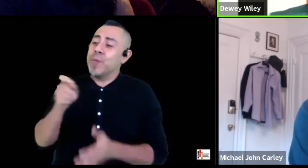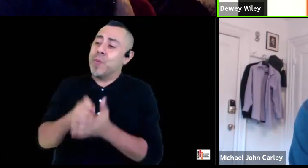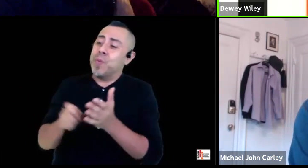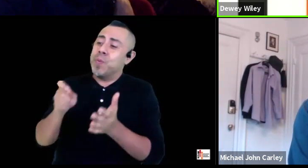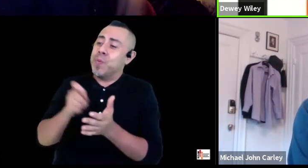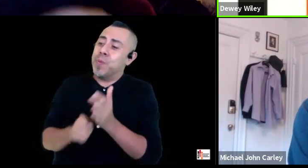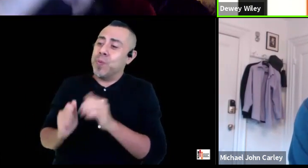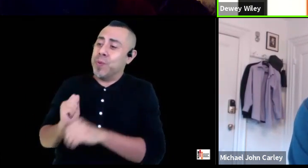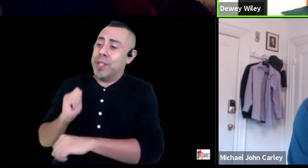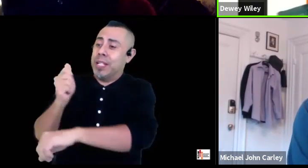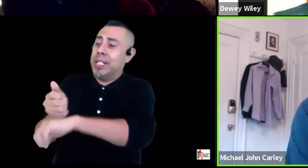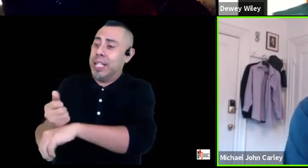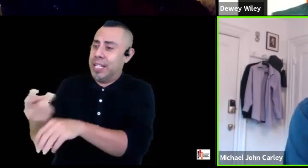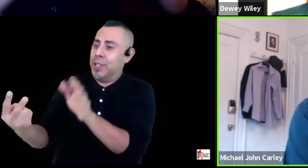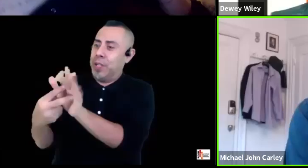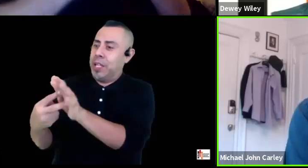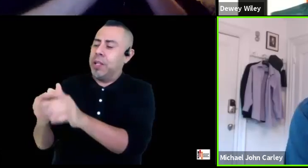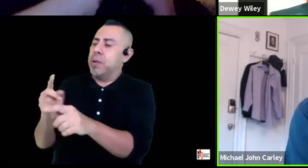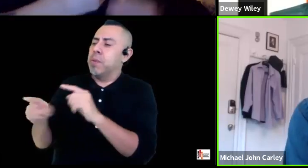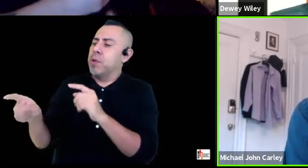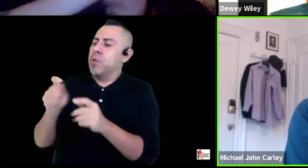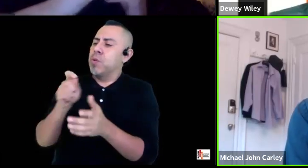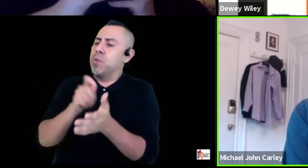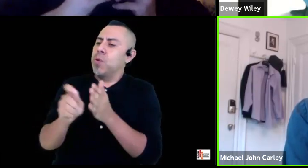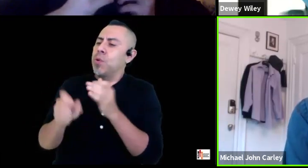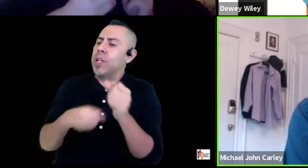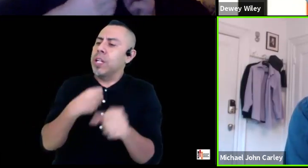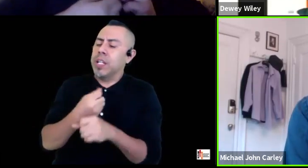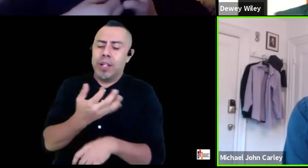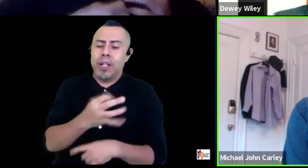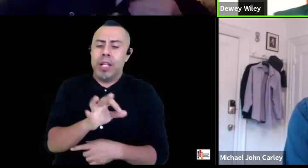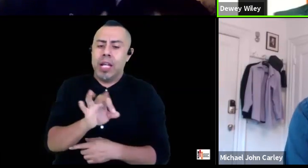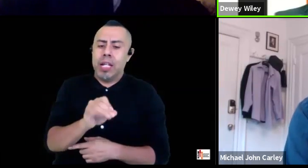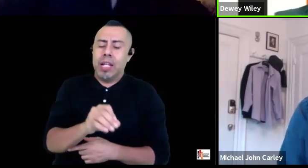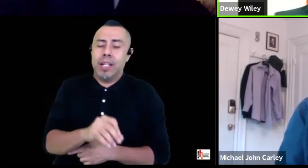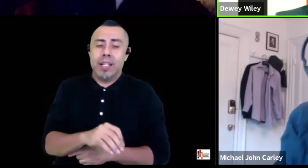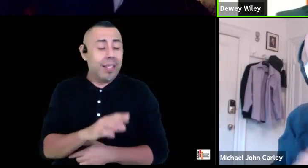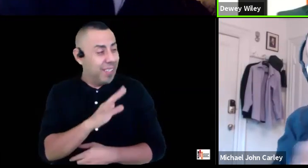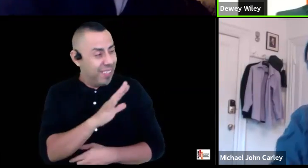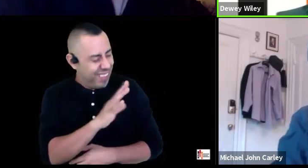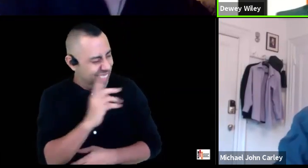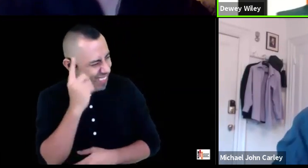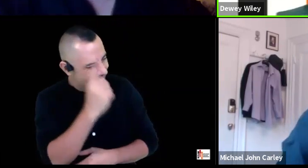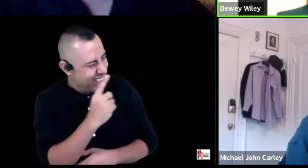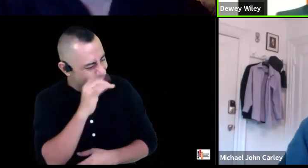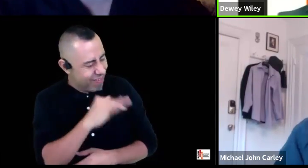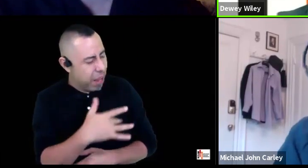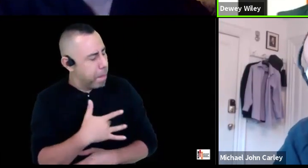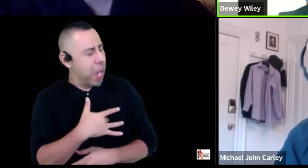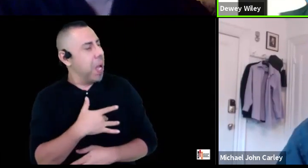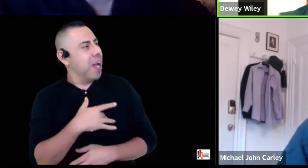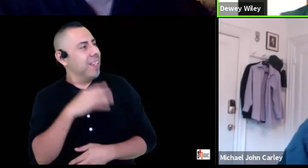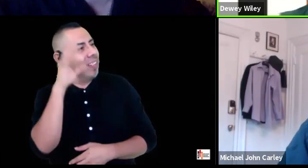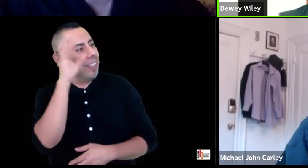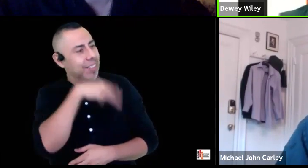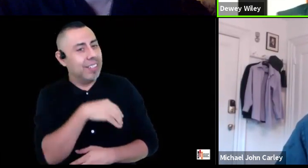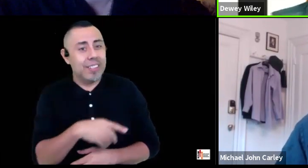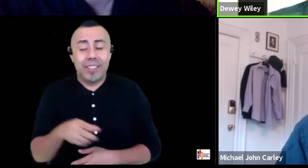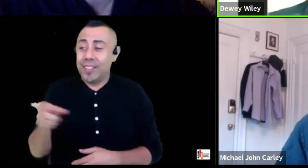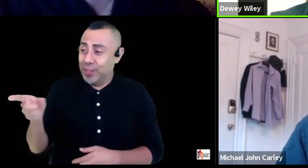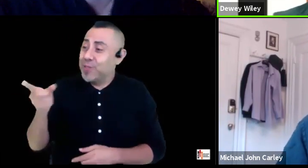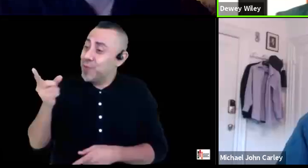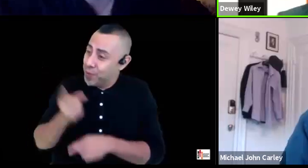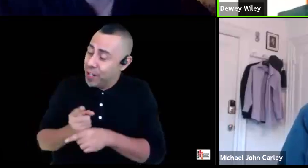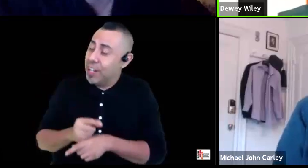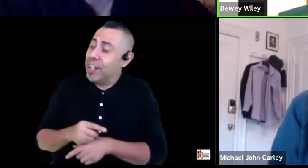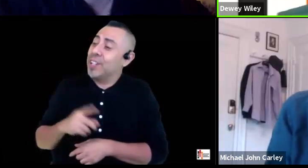1990. yeah i wonder if that resonates actually because yeah because you were talking about like how great the soviet union would